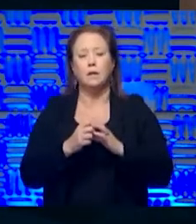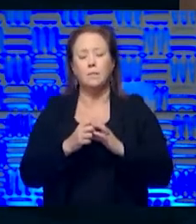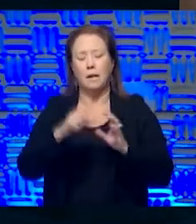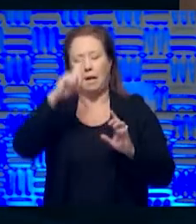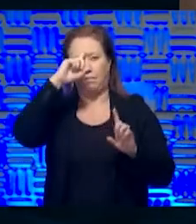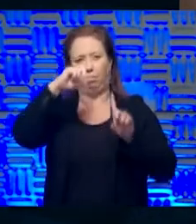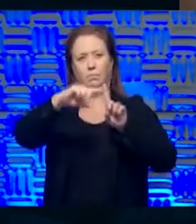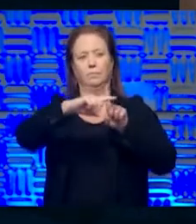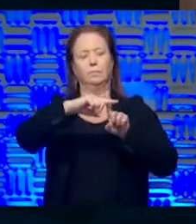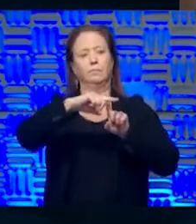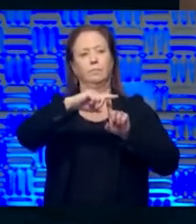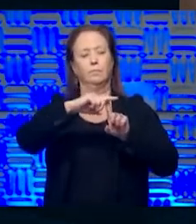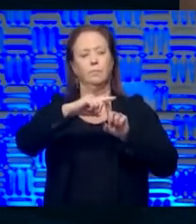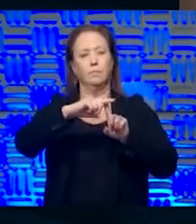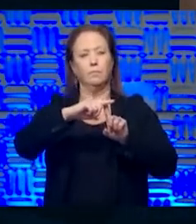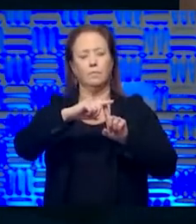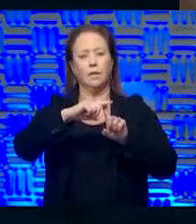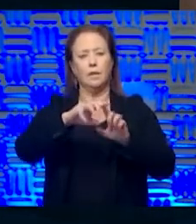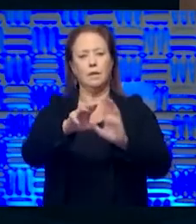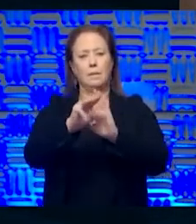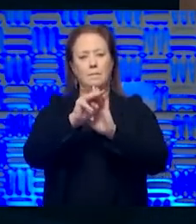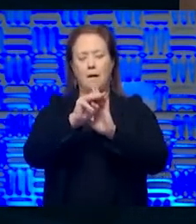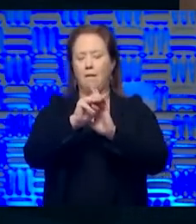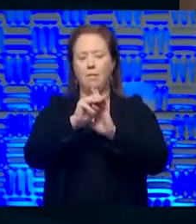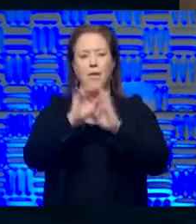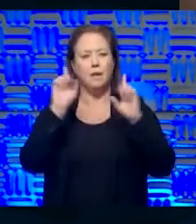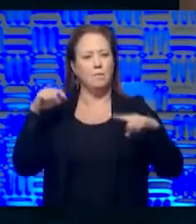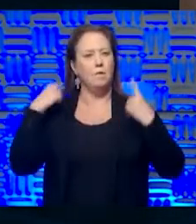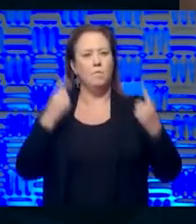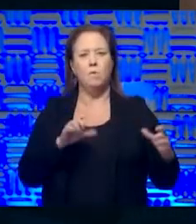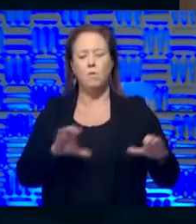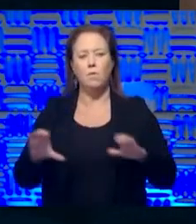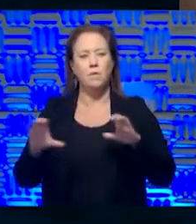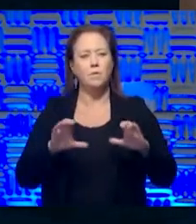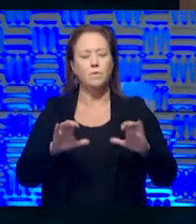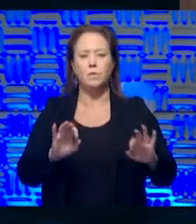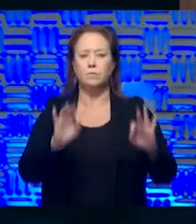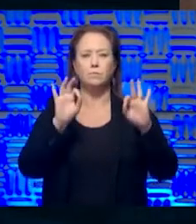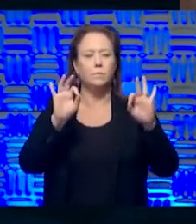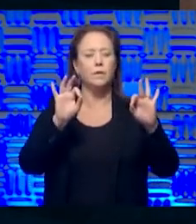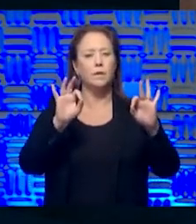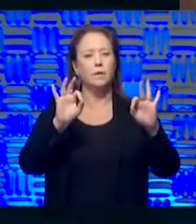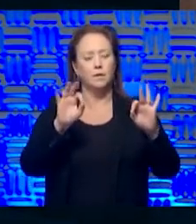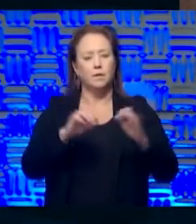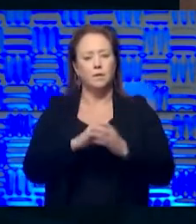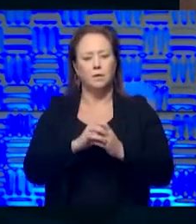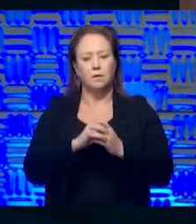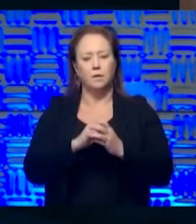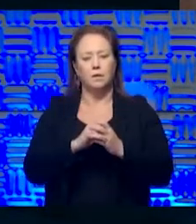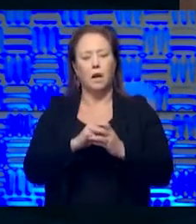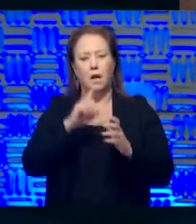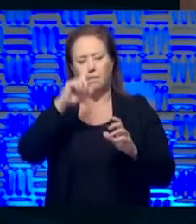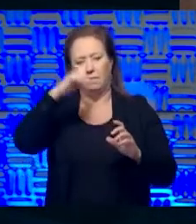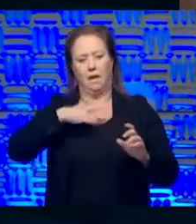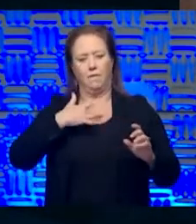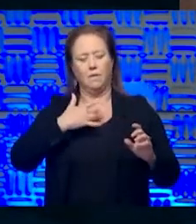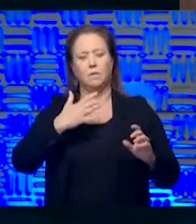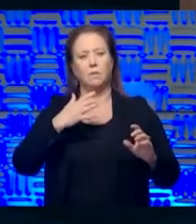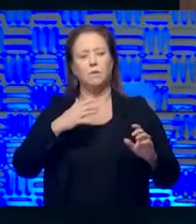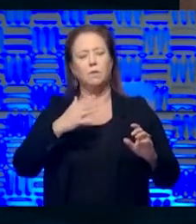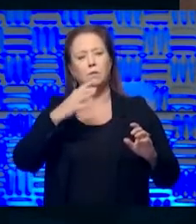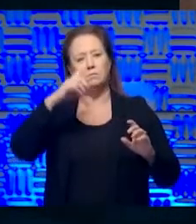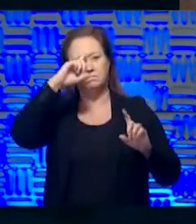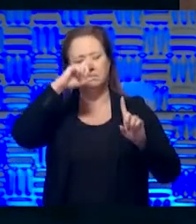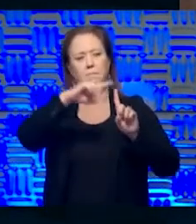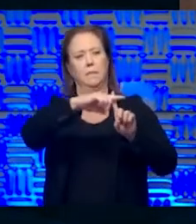optimistic. We've, our modeling has been spot on in terms of where we thought we'd be. So I'm optimistic that the end of, um,